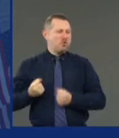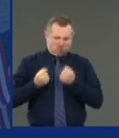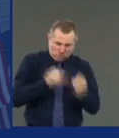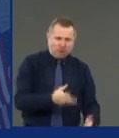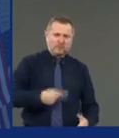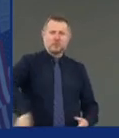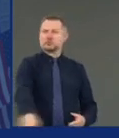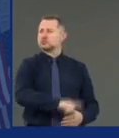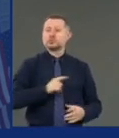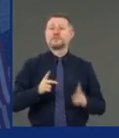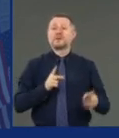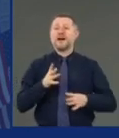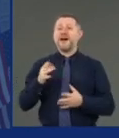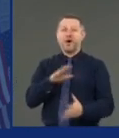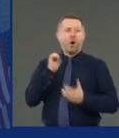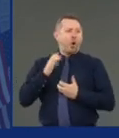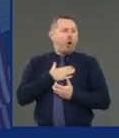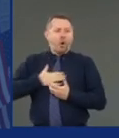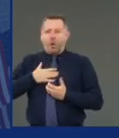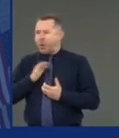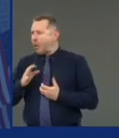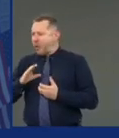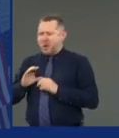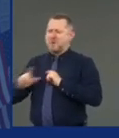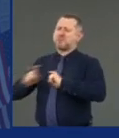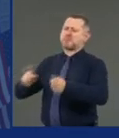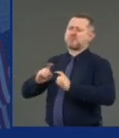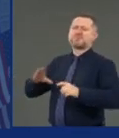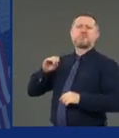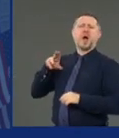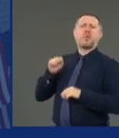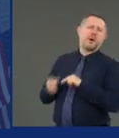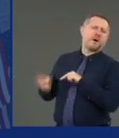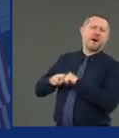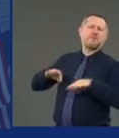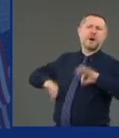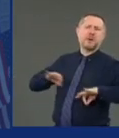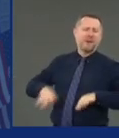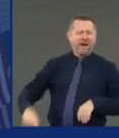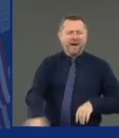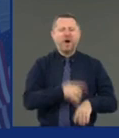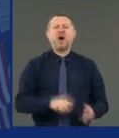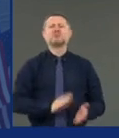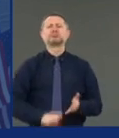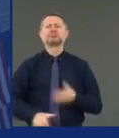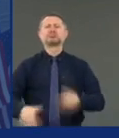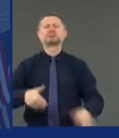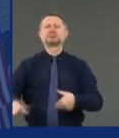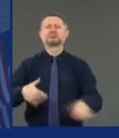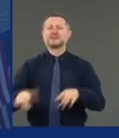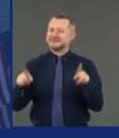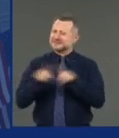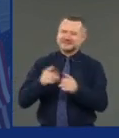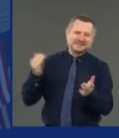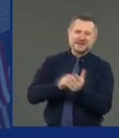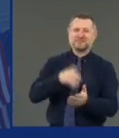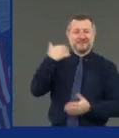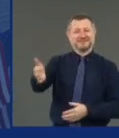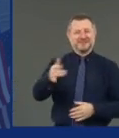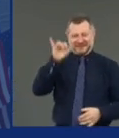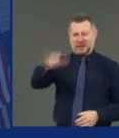themselves bonuses, and they laid off their workers. They're going to do the same thing again. That's why I proposed the Americans